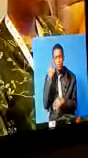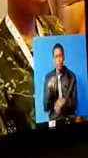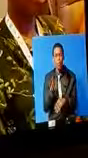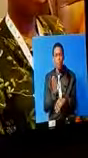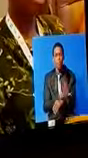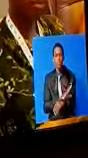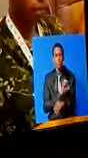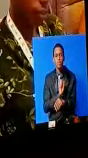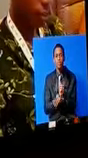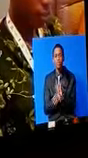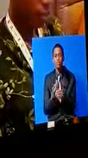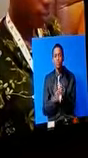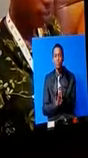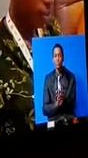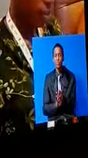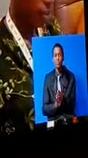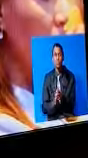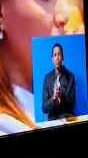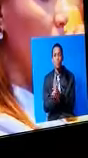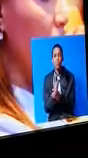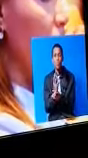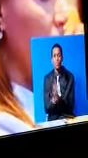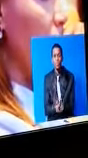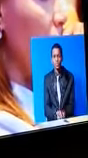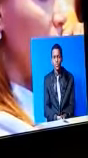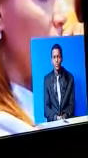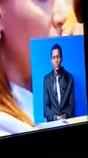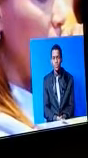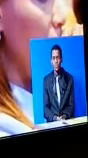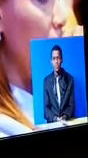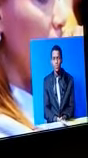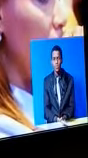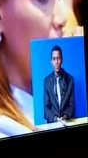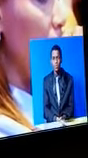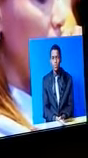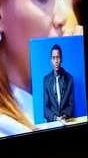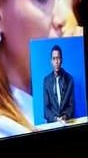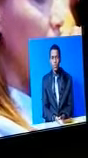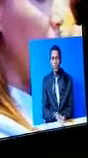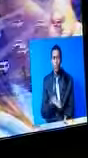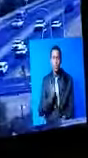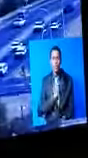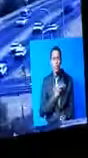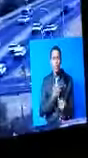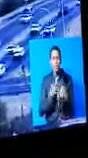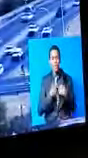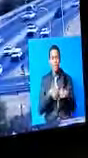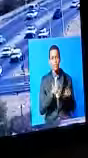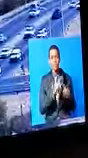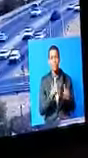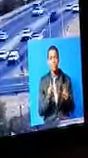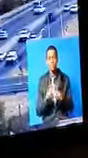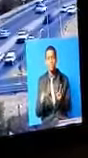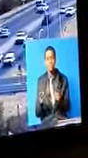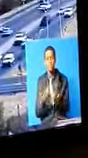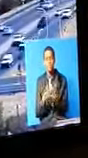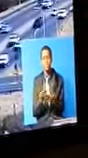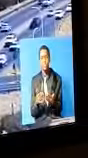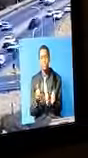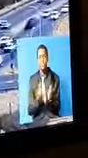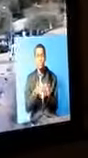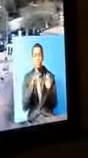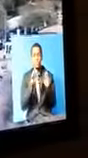The fourth industrial revolution precedes three other revolutions. The first one was powered by mechanization,